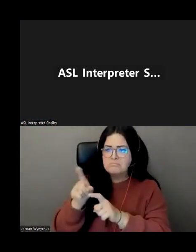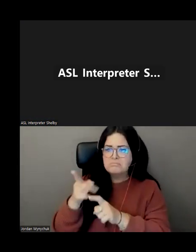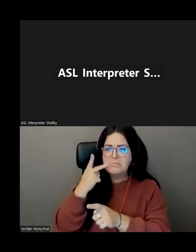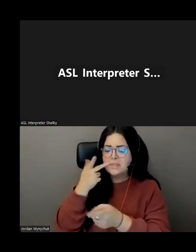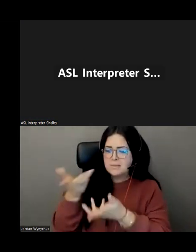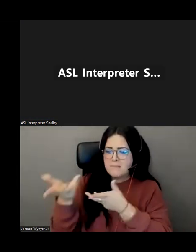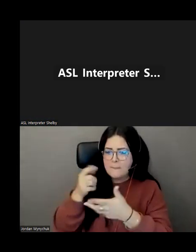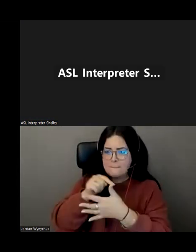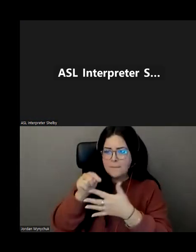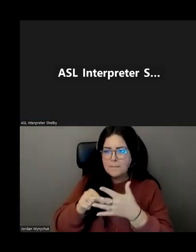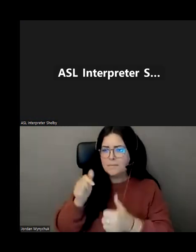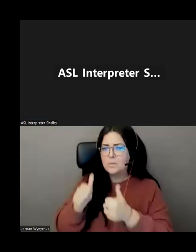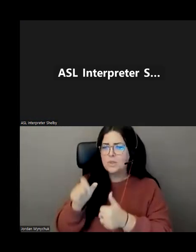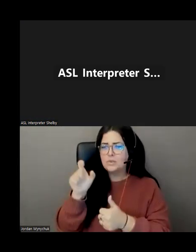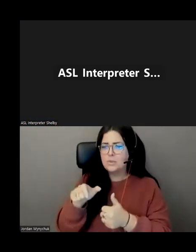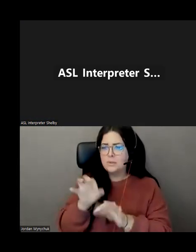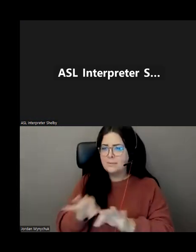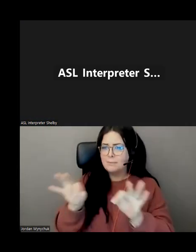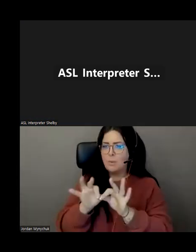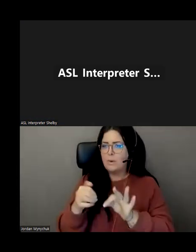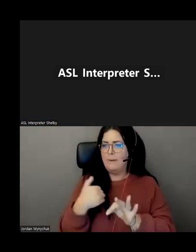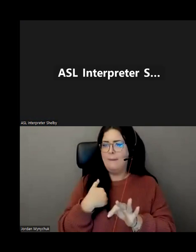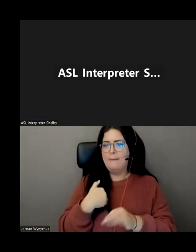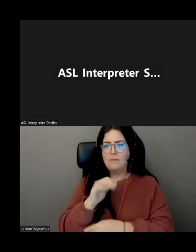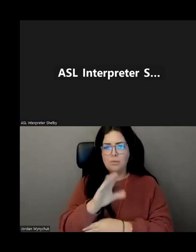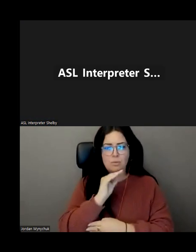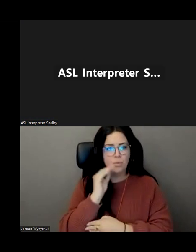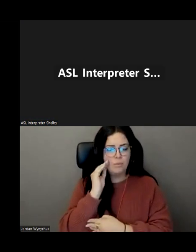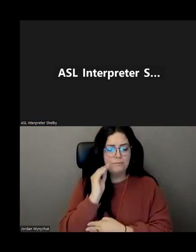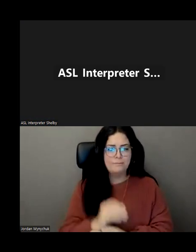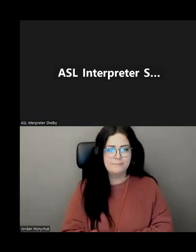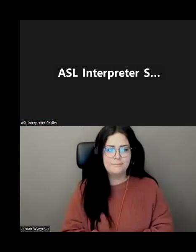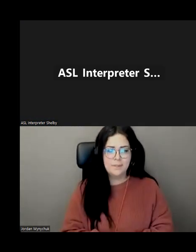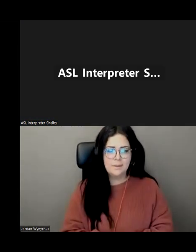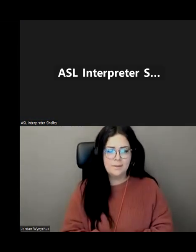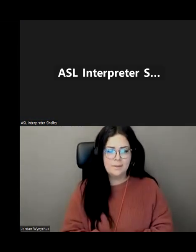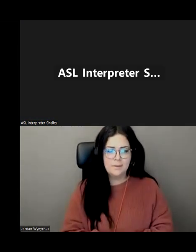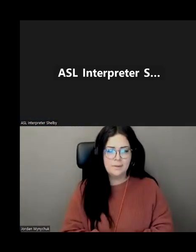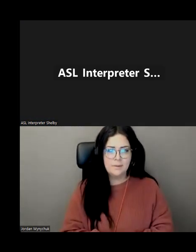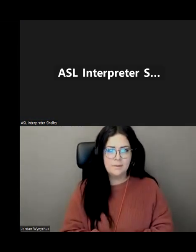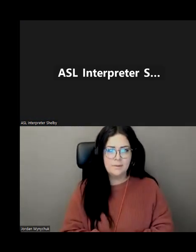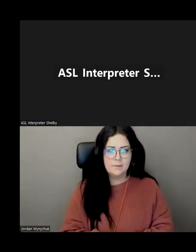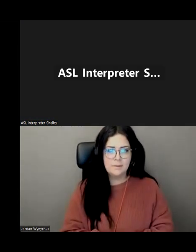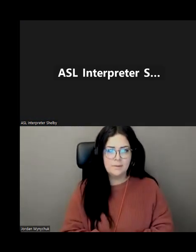chat with and uh and get their view on things next one catherine